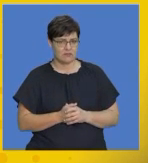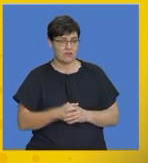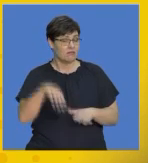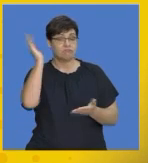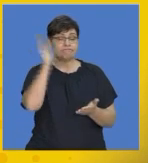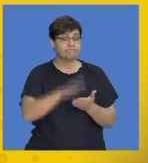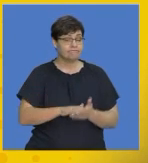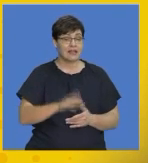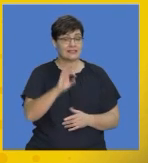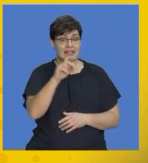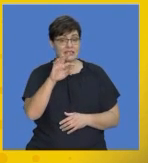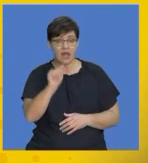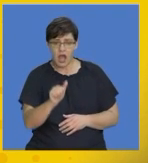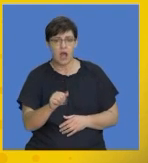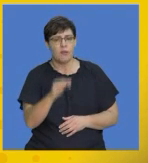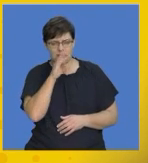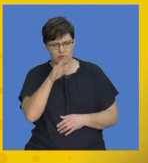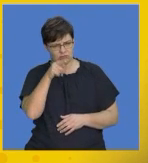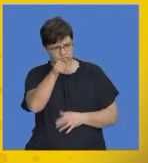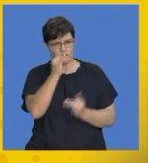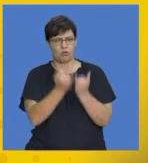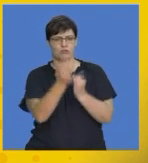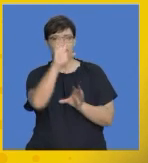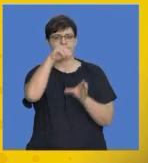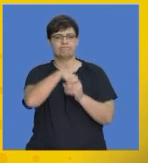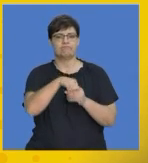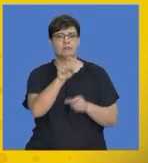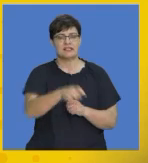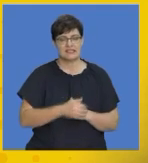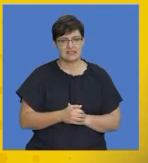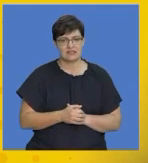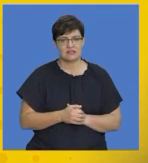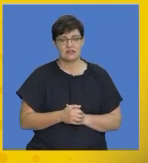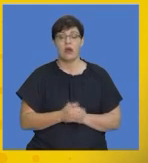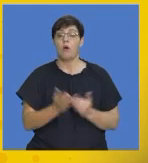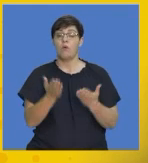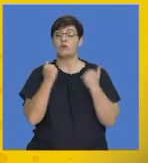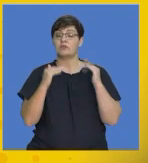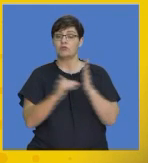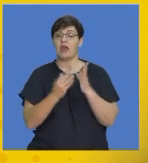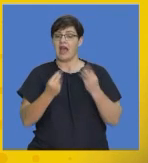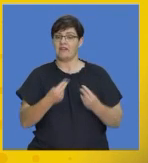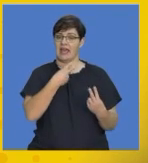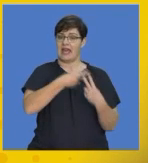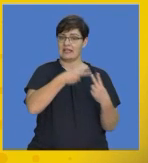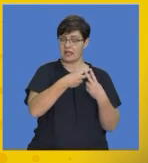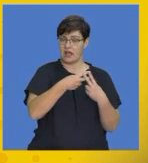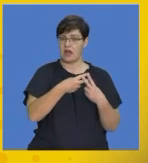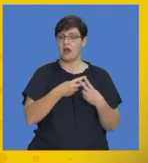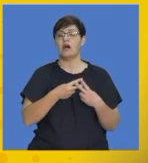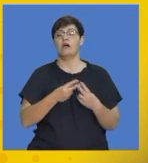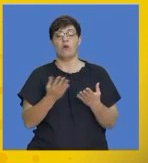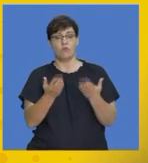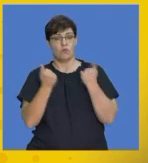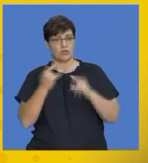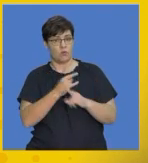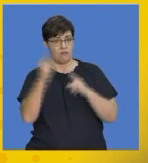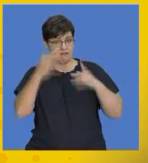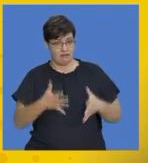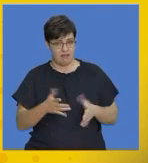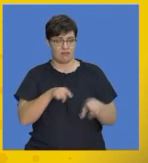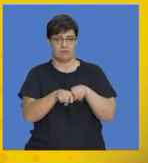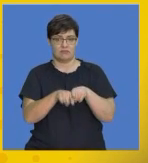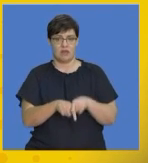running out of data, then this next competition is just for you. Wozometrix is bringing you the hashtag Wozowiena competition